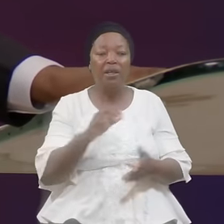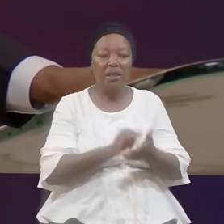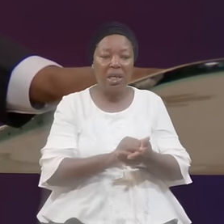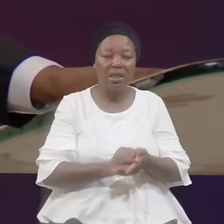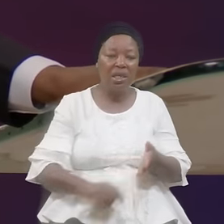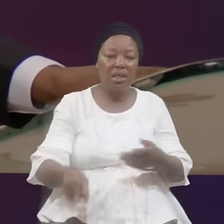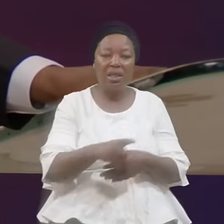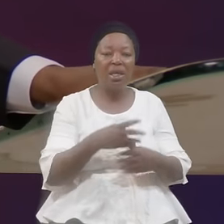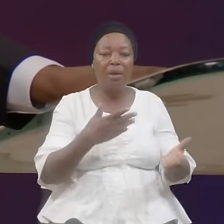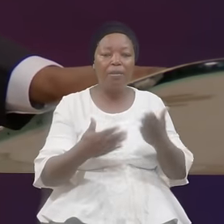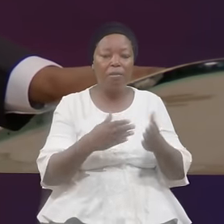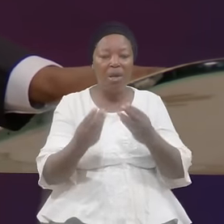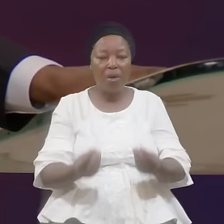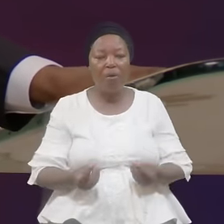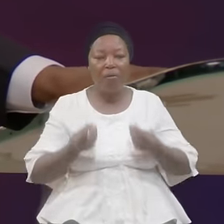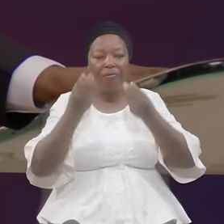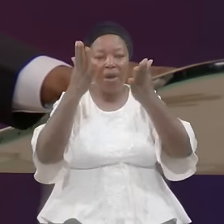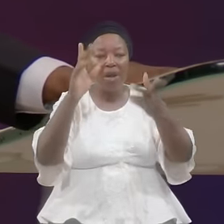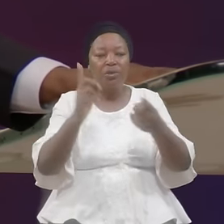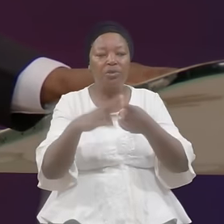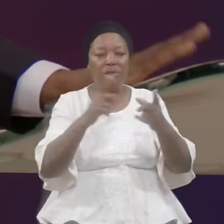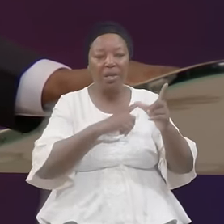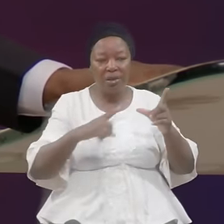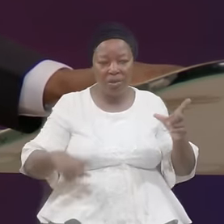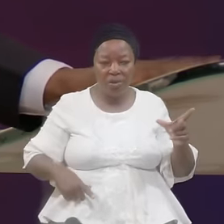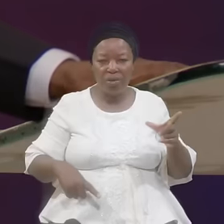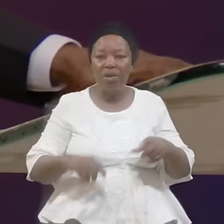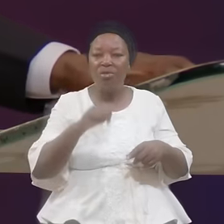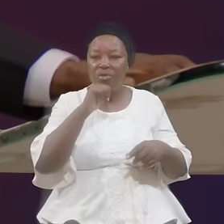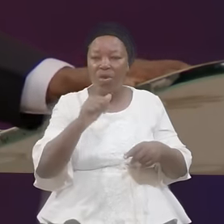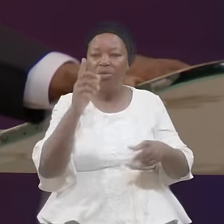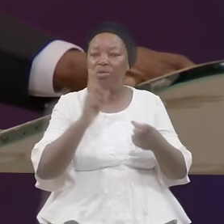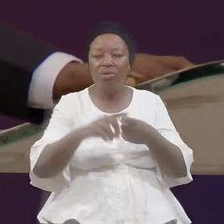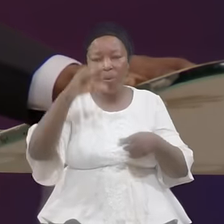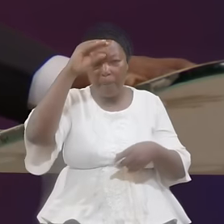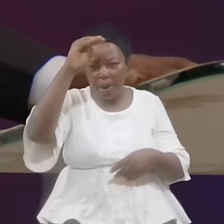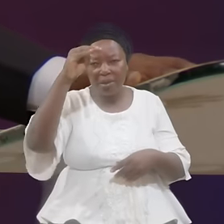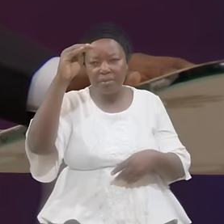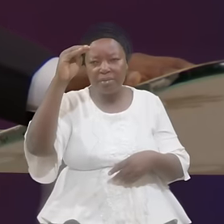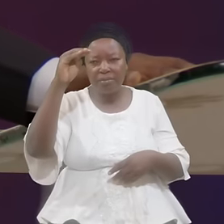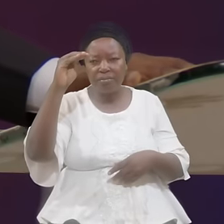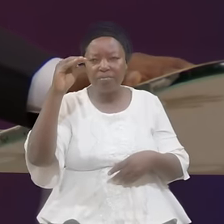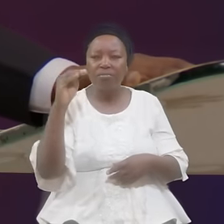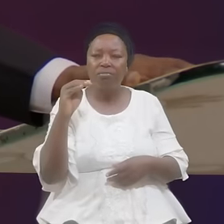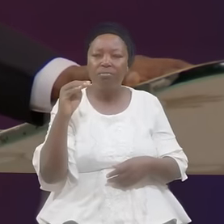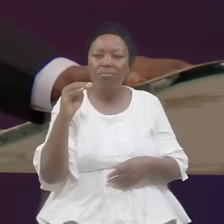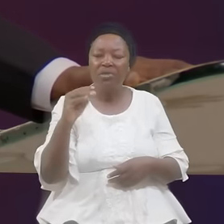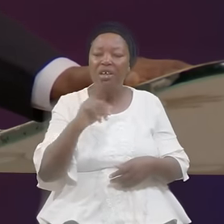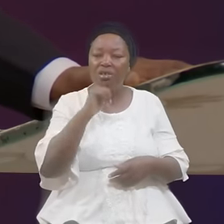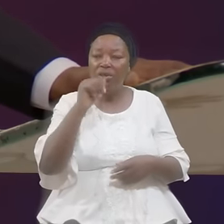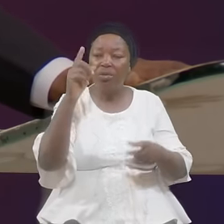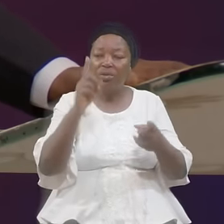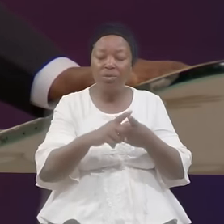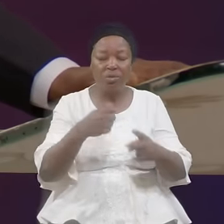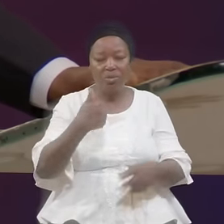May Offer Unto The Lord Not Unto Man Not Unto